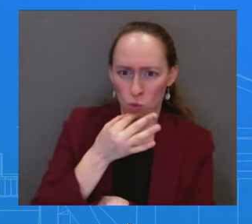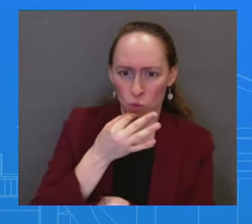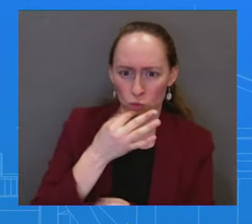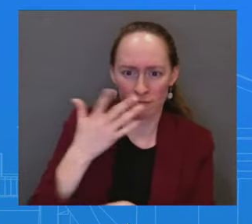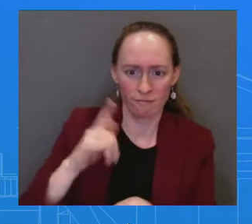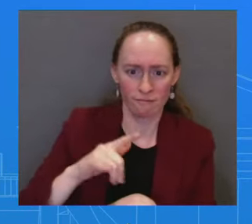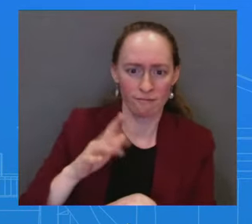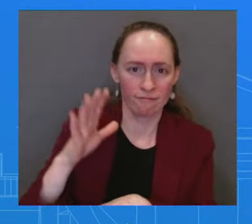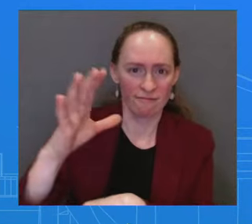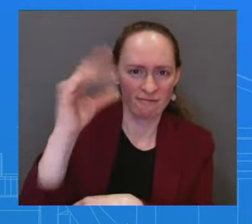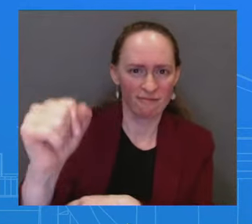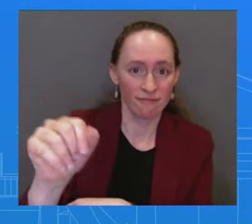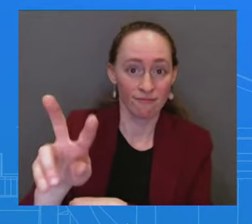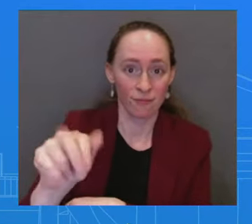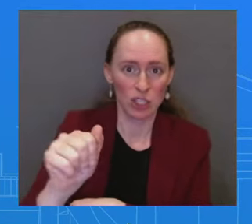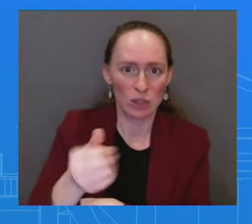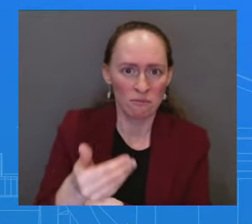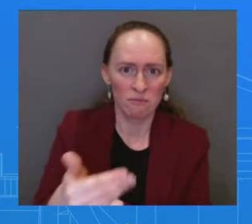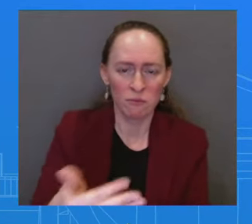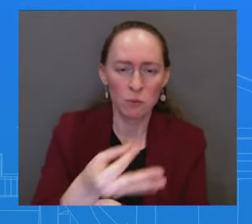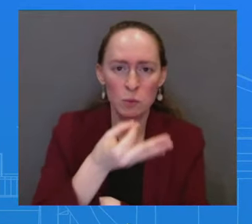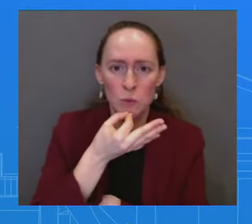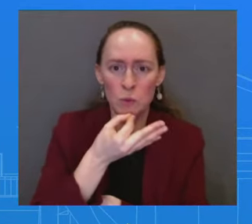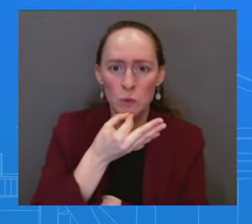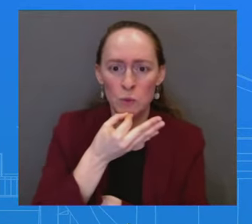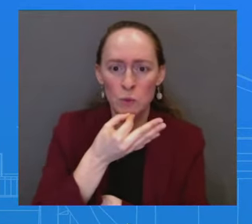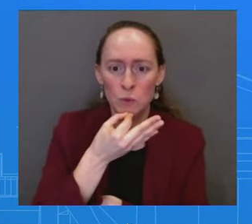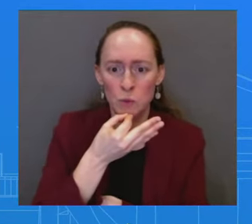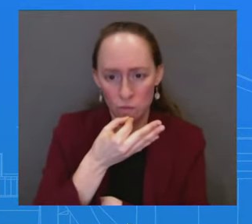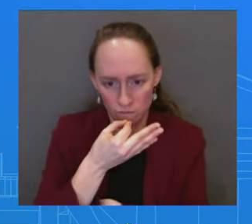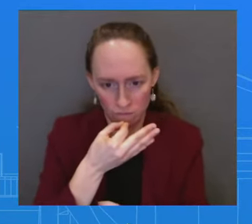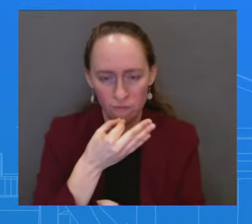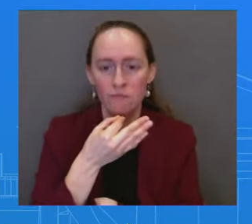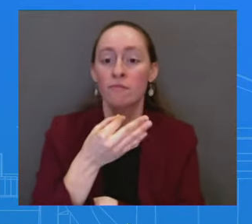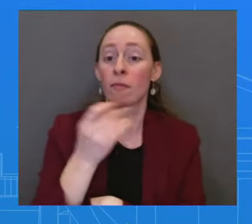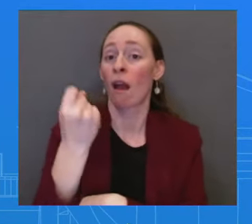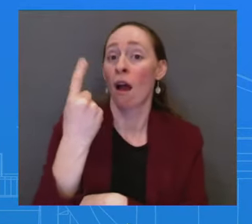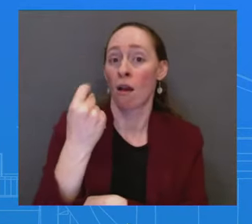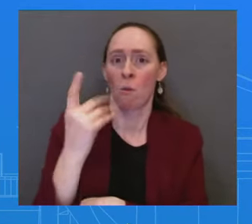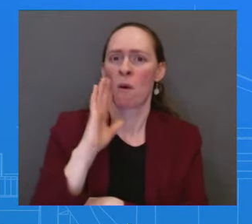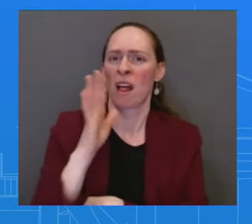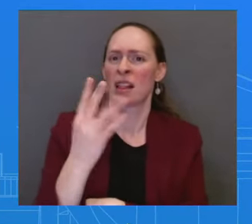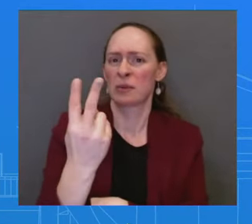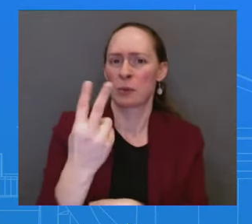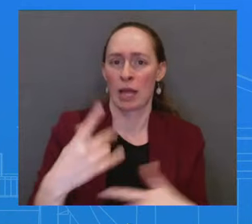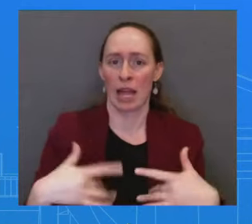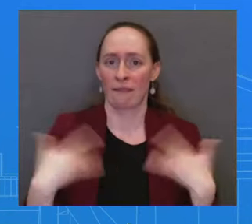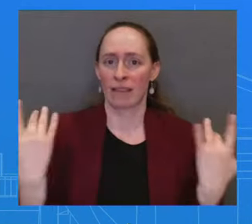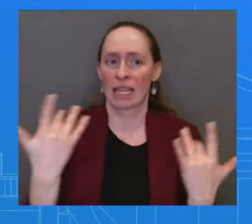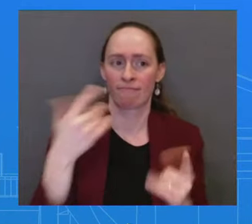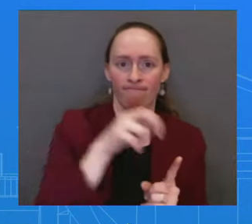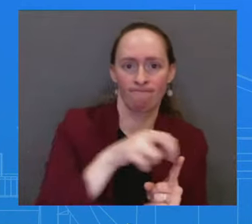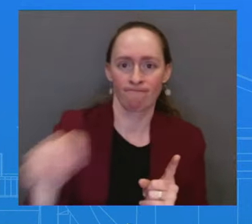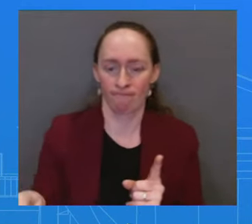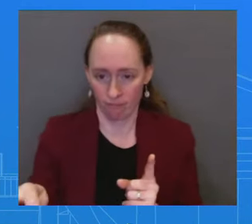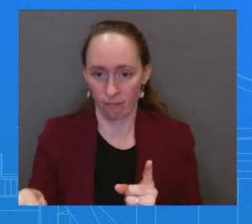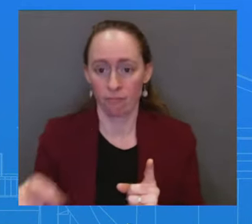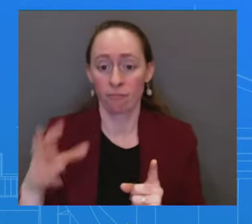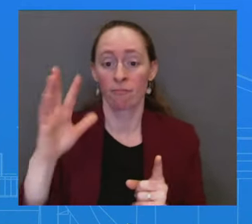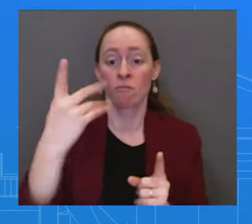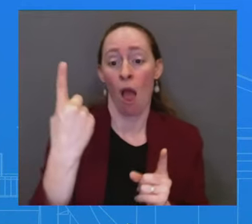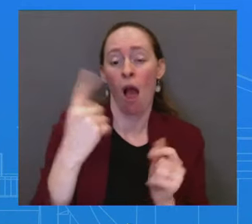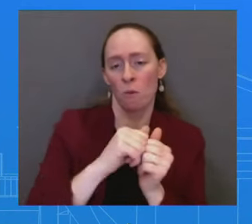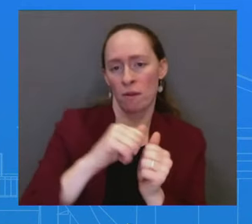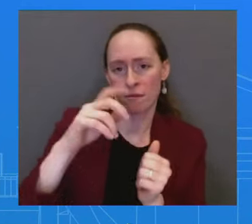dual, obviously, a dual event with the Vice President. Can't go too much further into that, but obviously you all know they're going to be speaking about